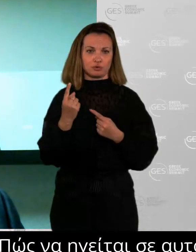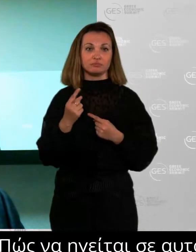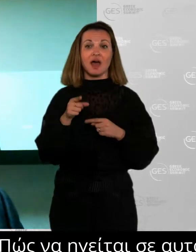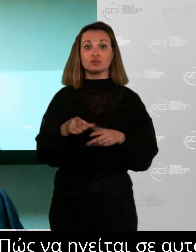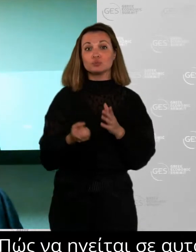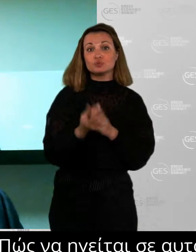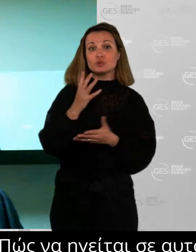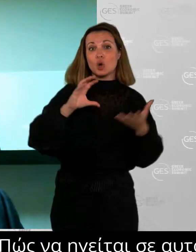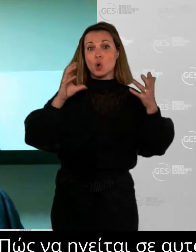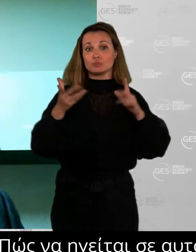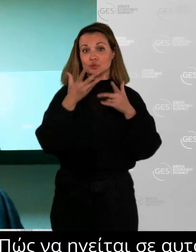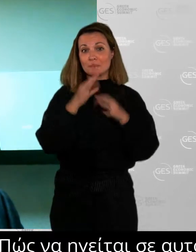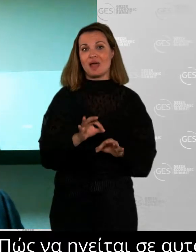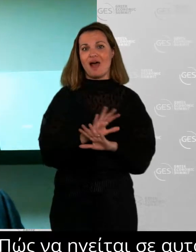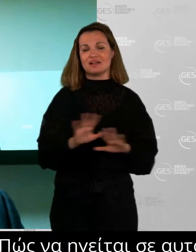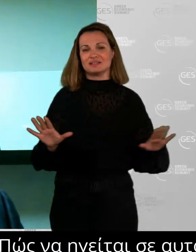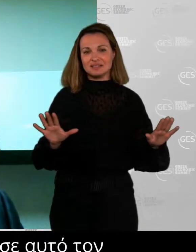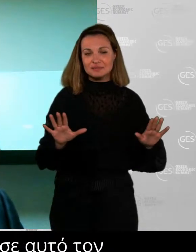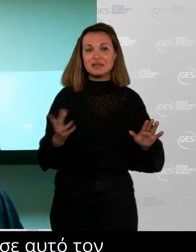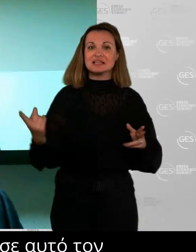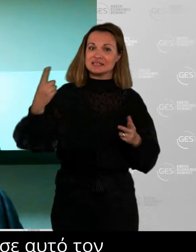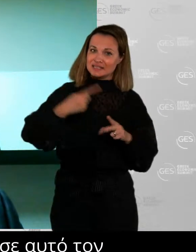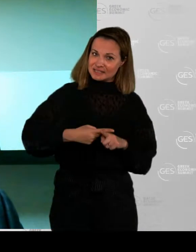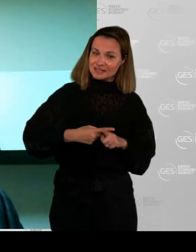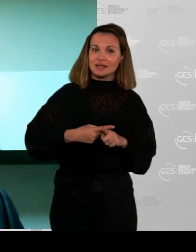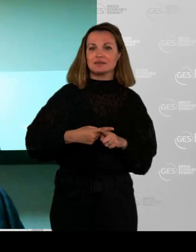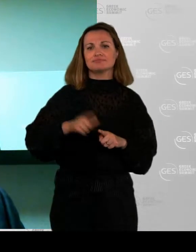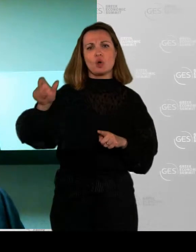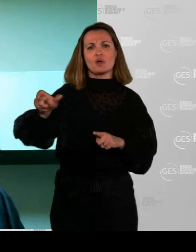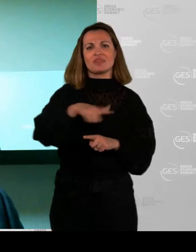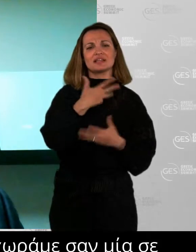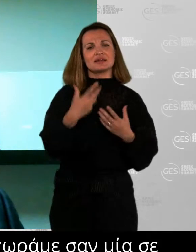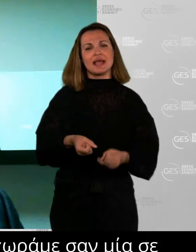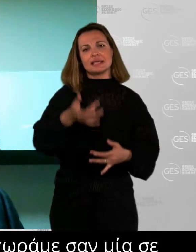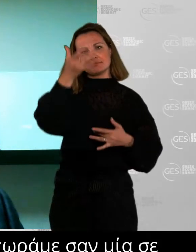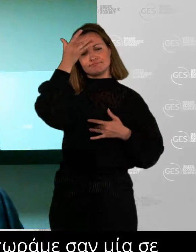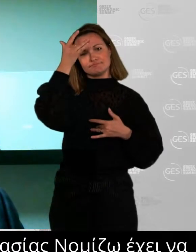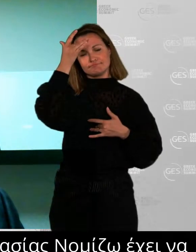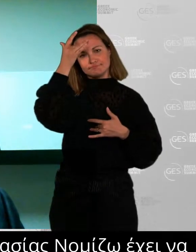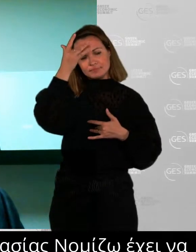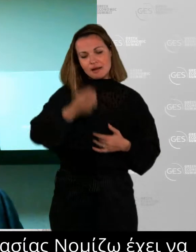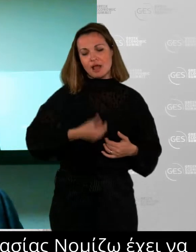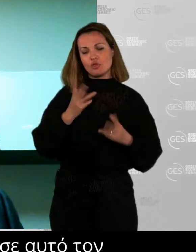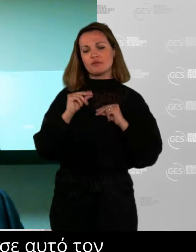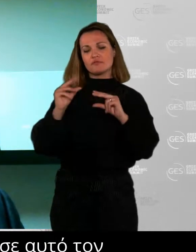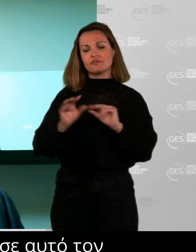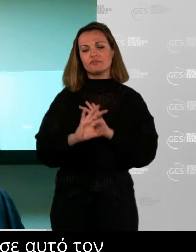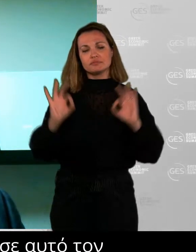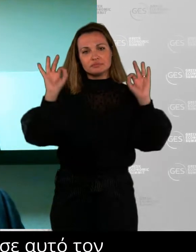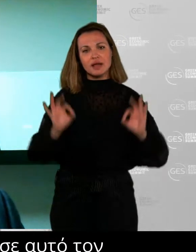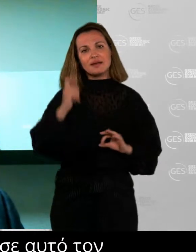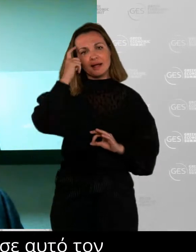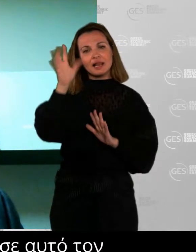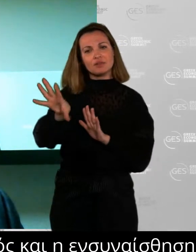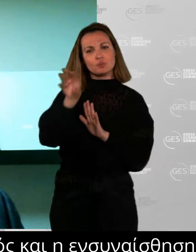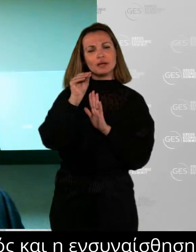and that empathy as applied to the workforce itself. You need to have the ability to understand how to break down